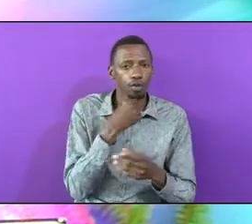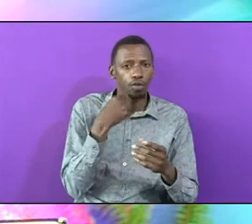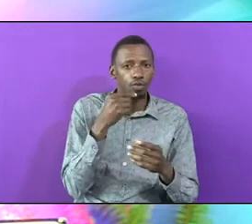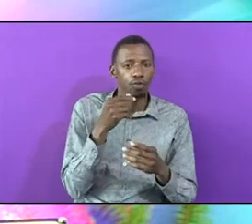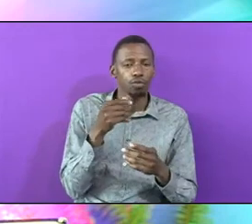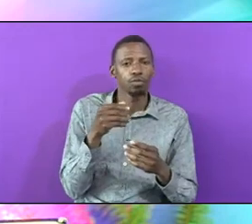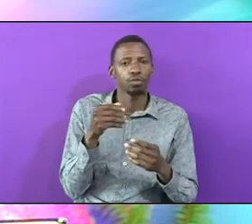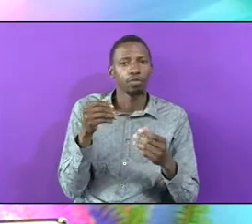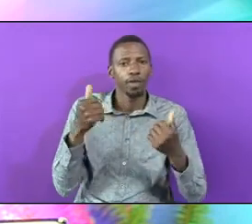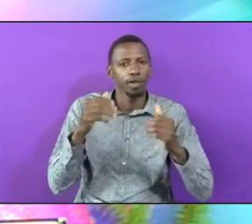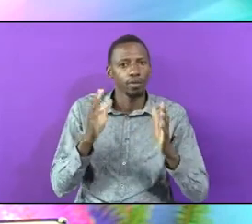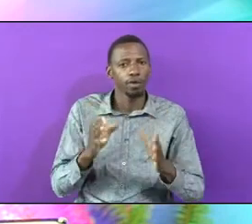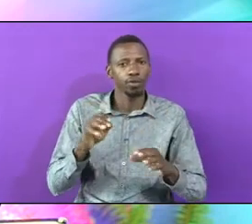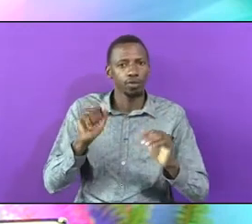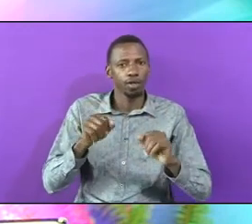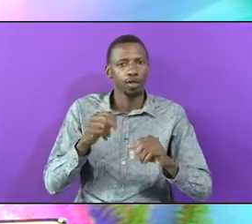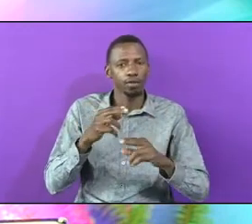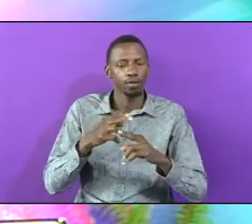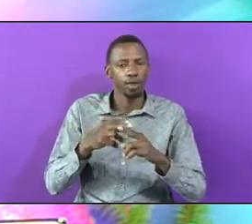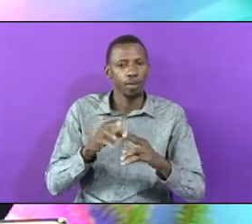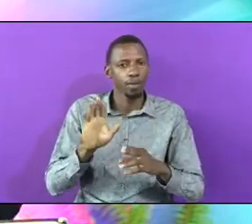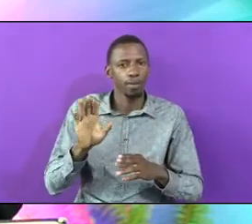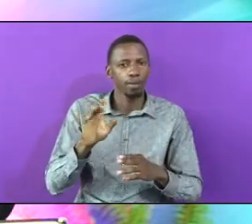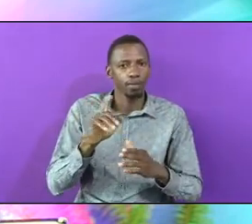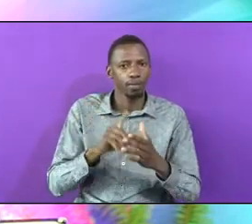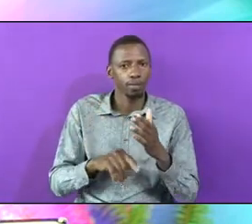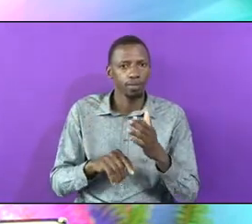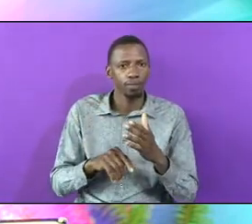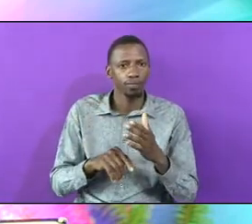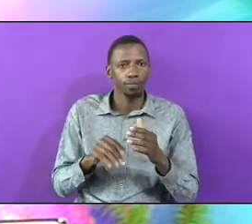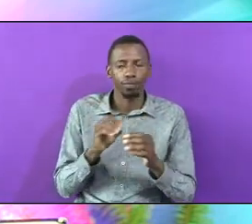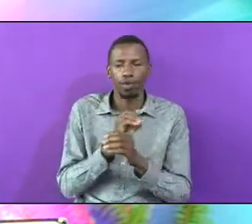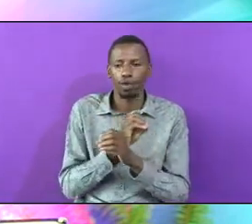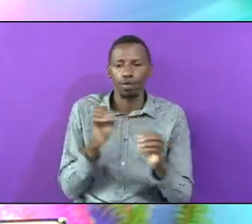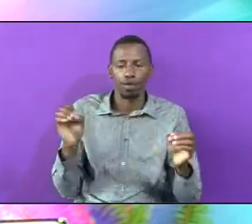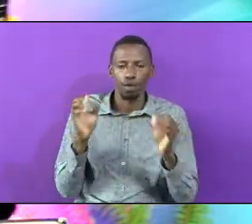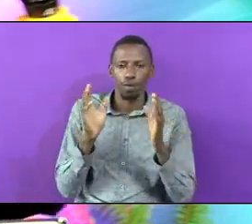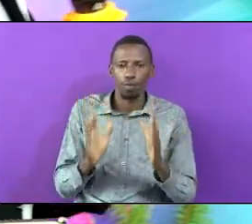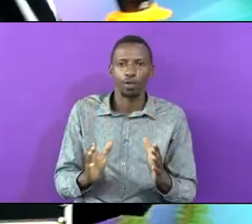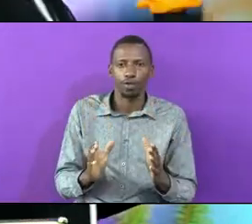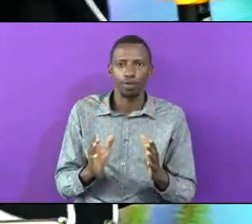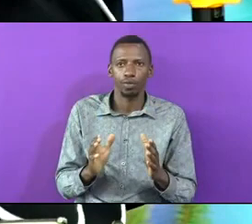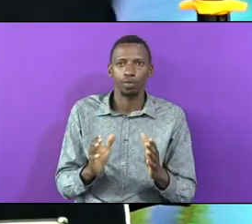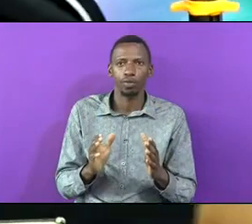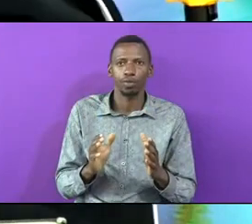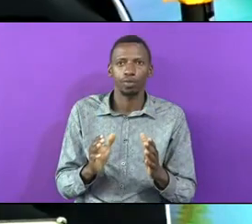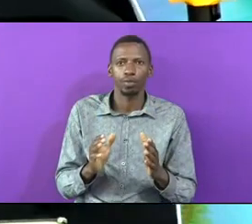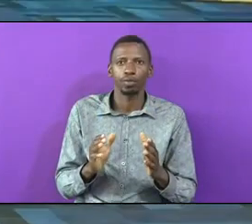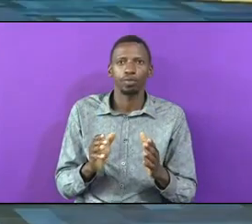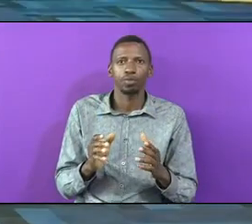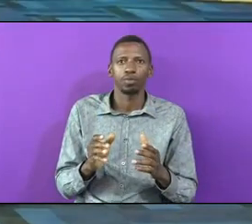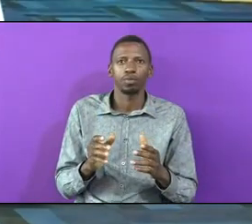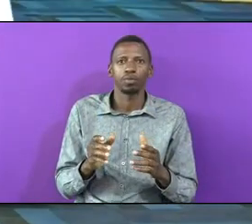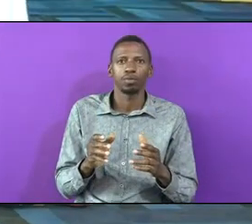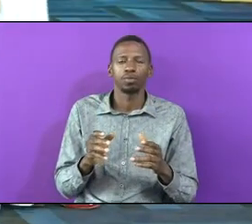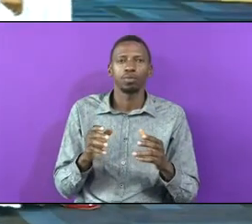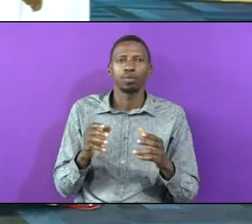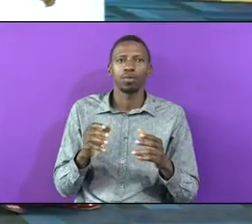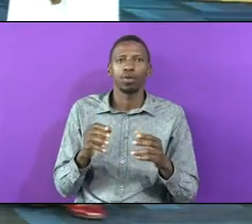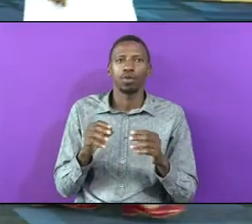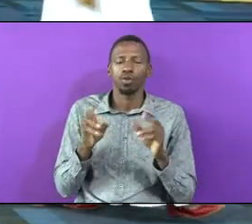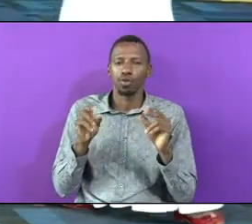No One Invokes The Name Of Terror Because Terror Was A Devil Worshipper There Is No Blessings That